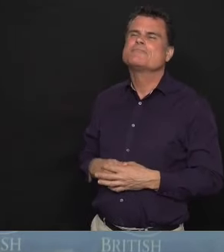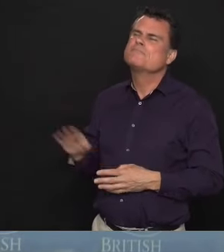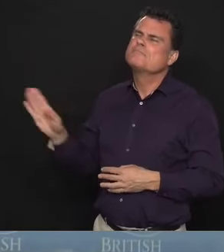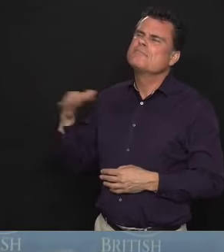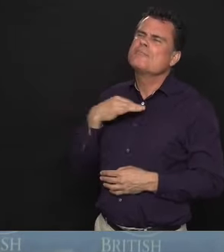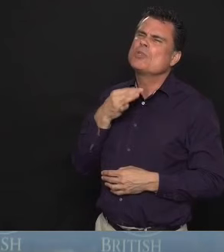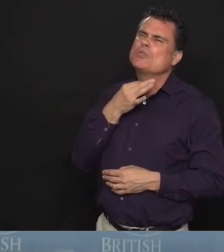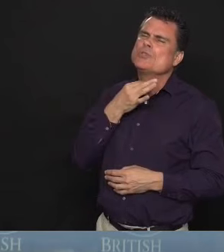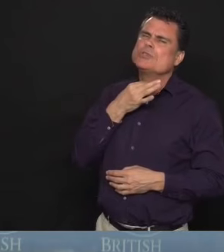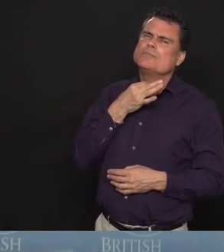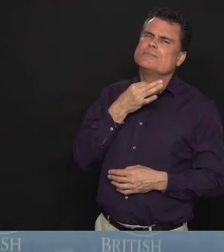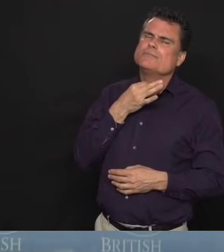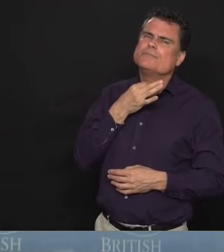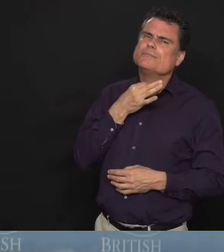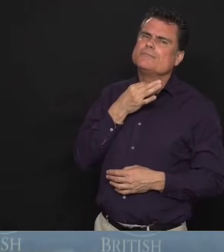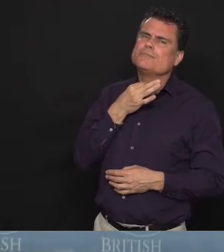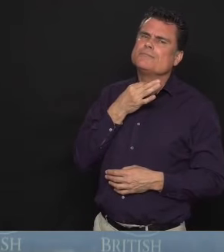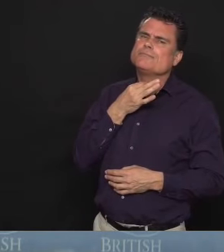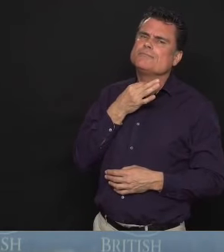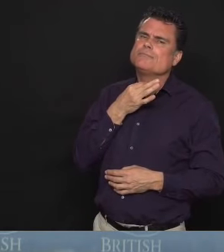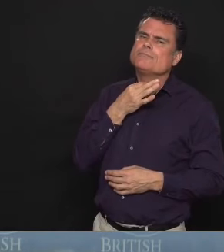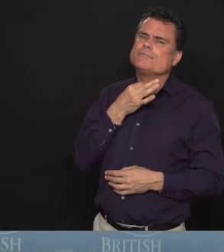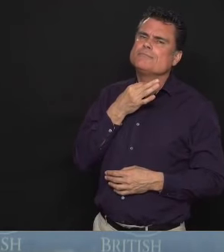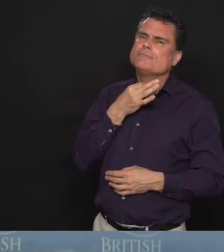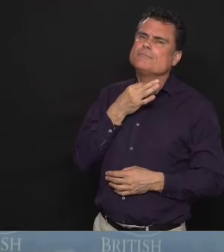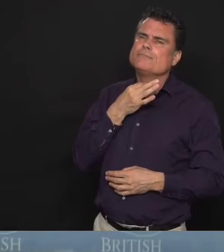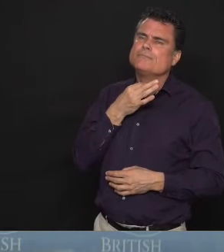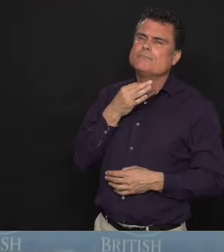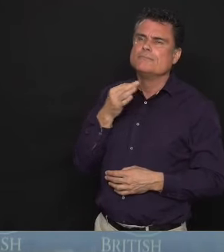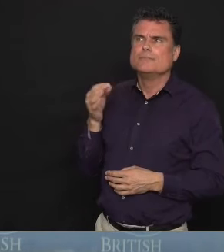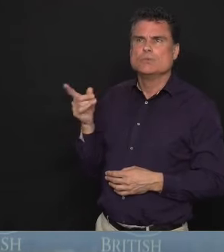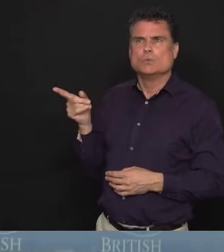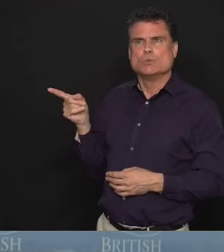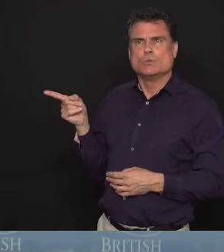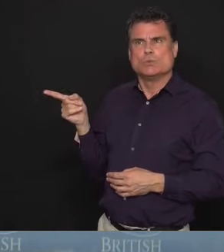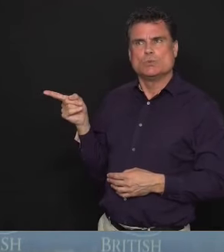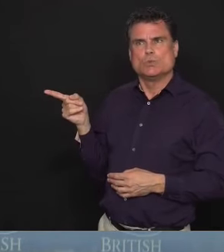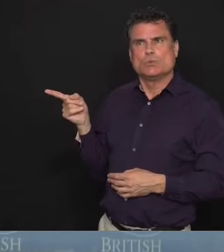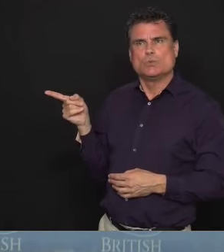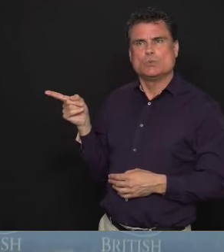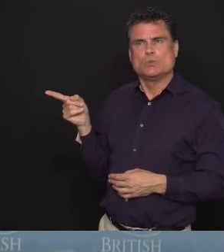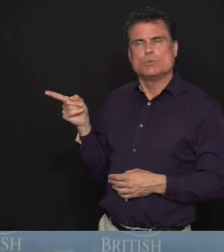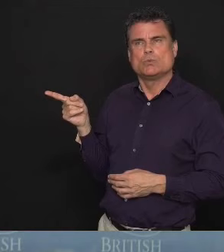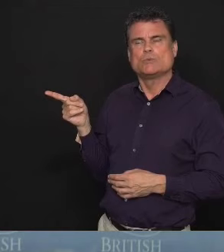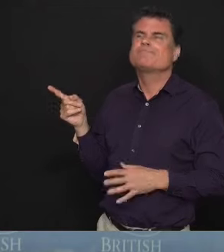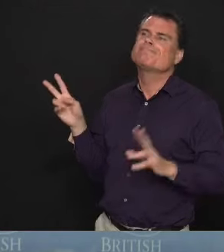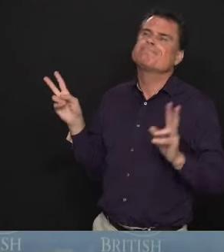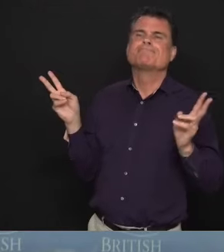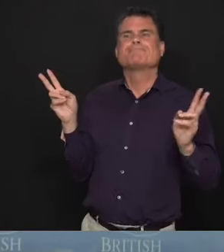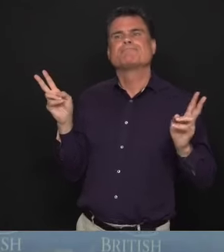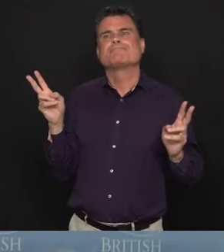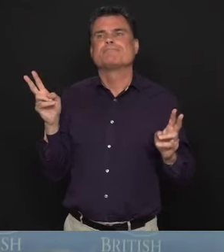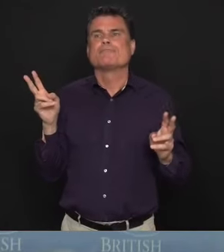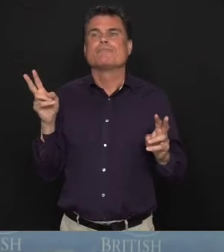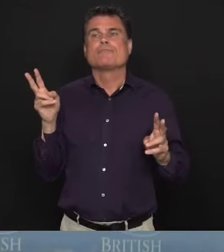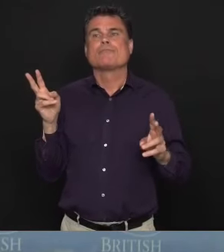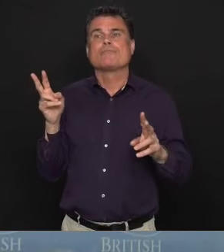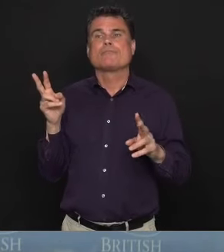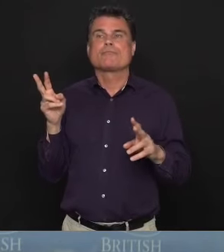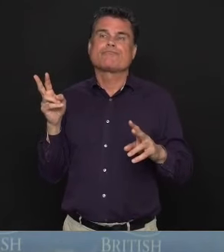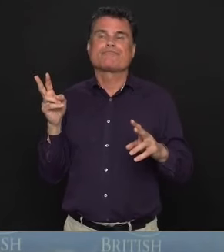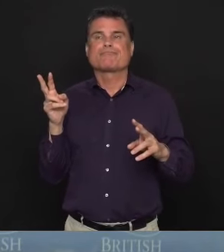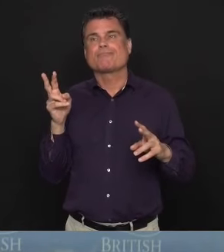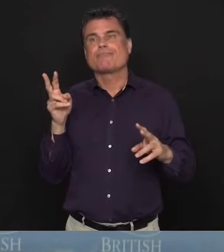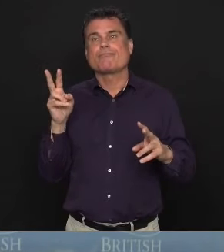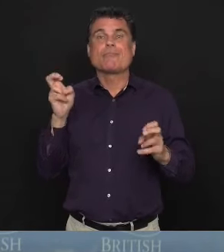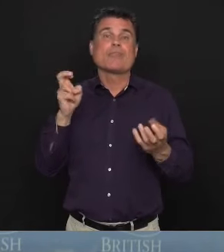about any action that's being taken against the squatters in Vancouver who have occupied